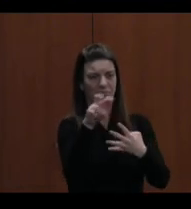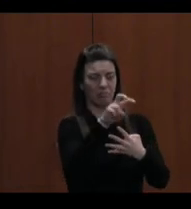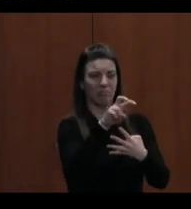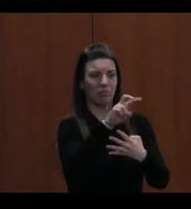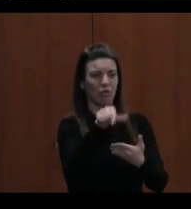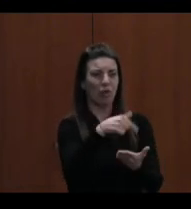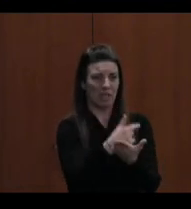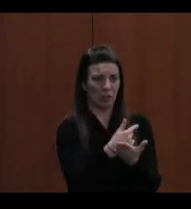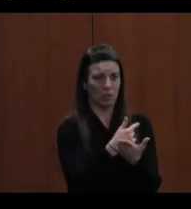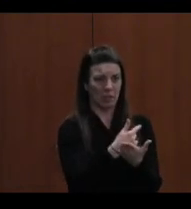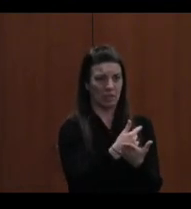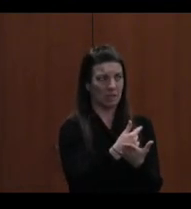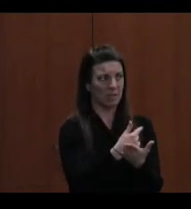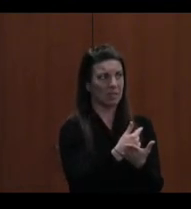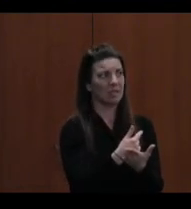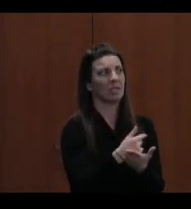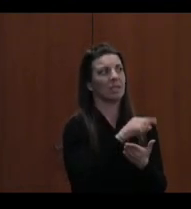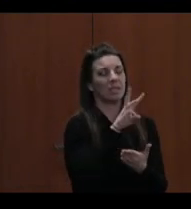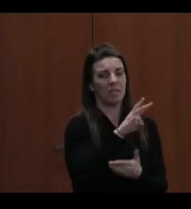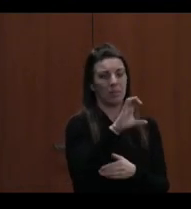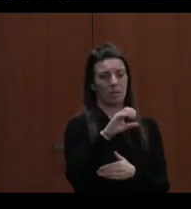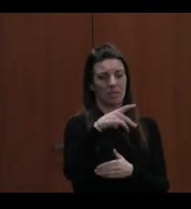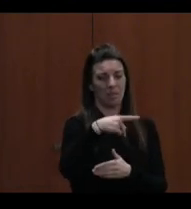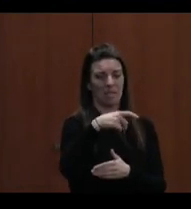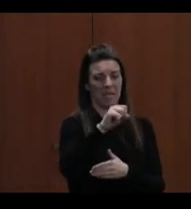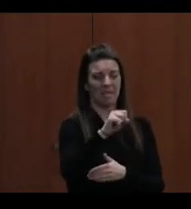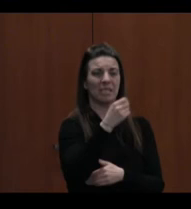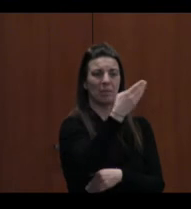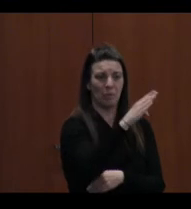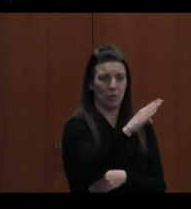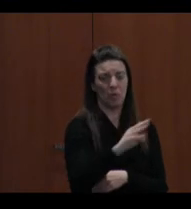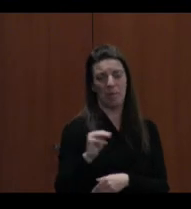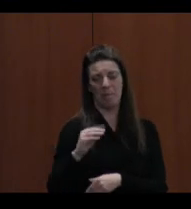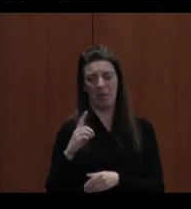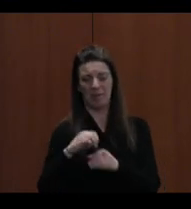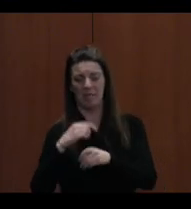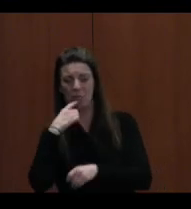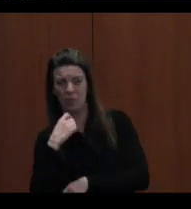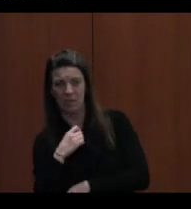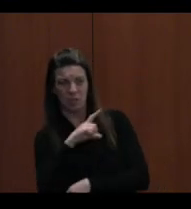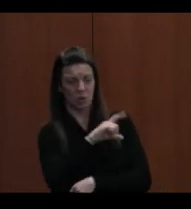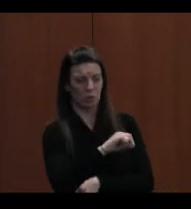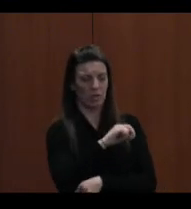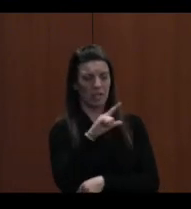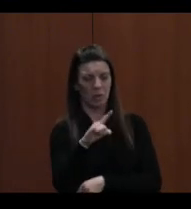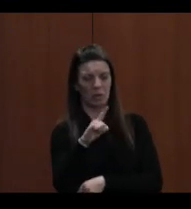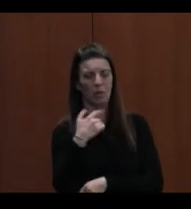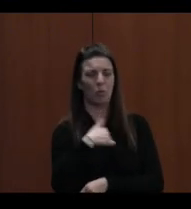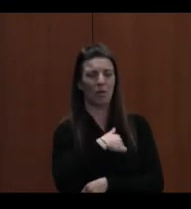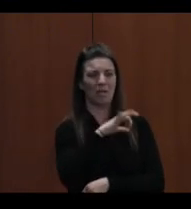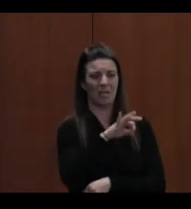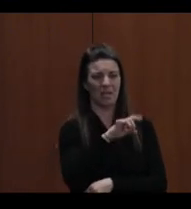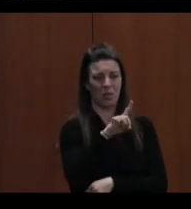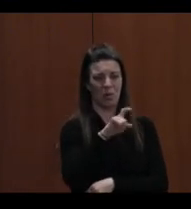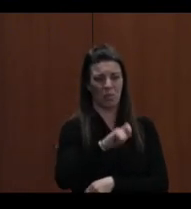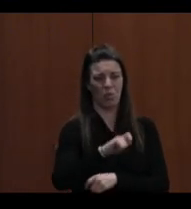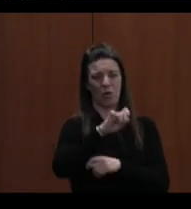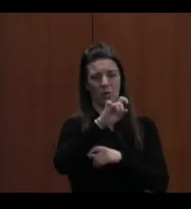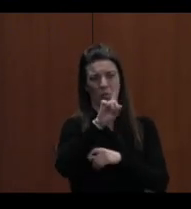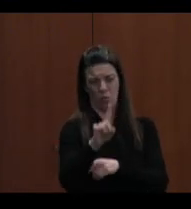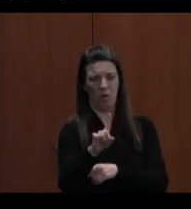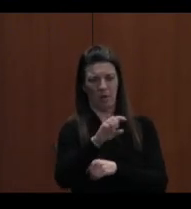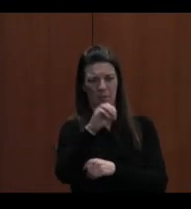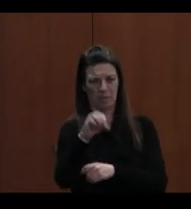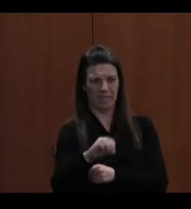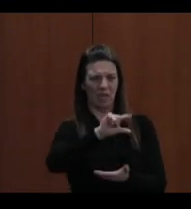Maryland is in red. In 2021, we were at 90.9% graduation rate. Again,